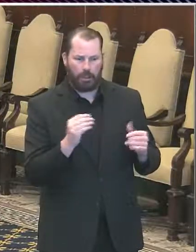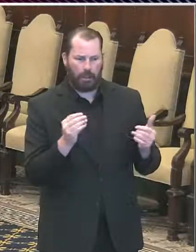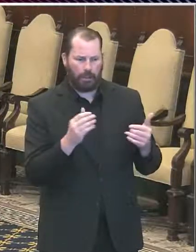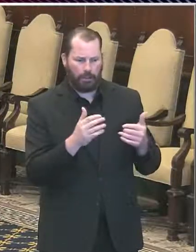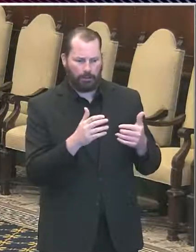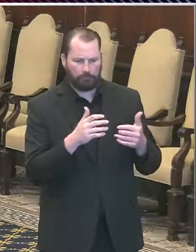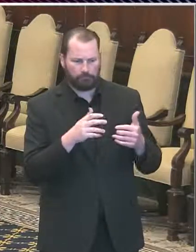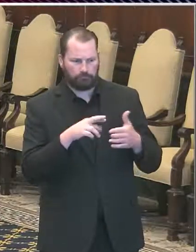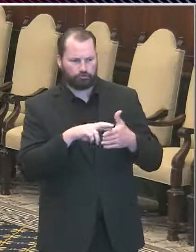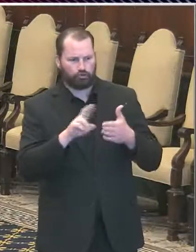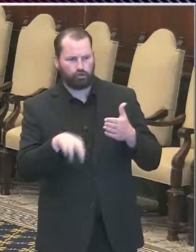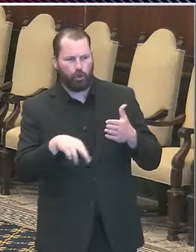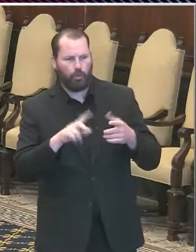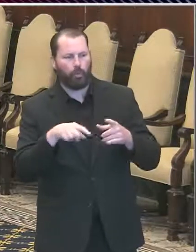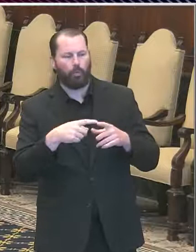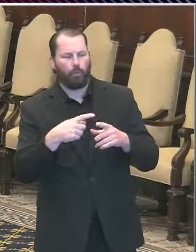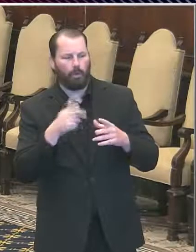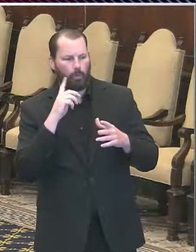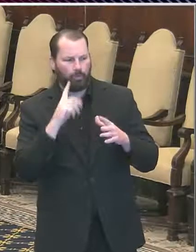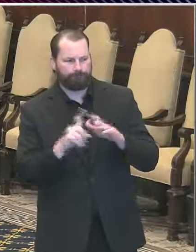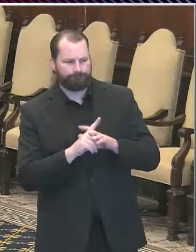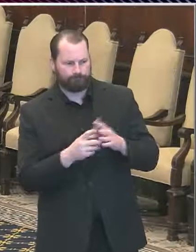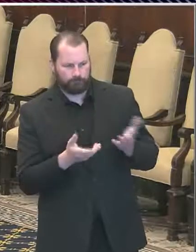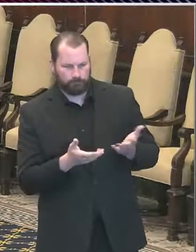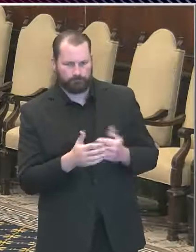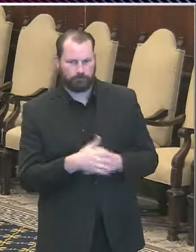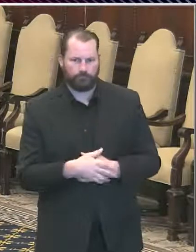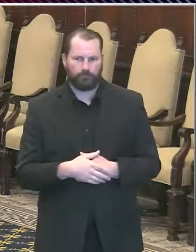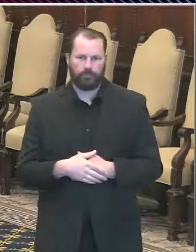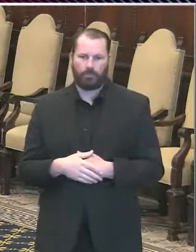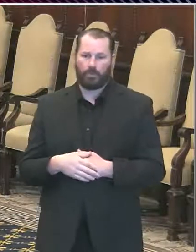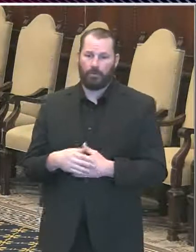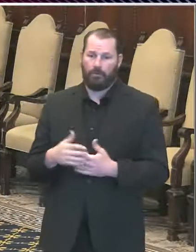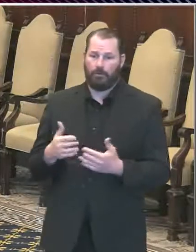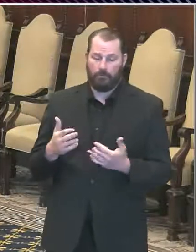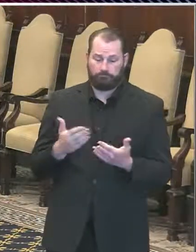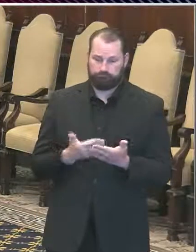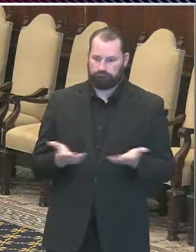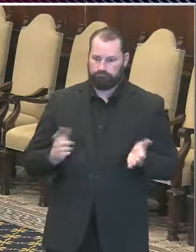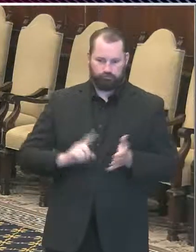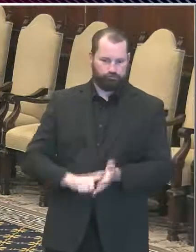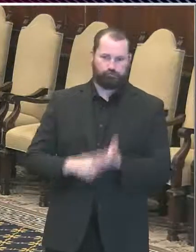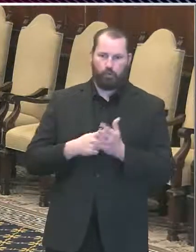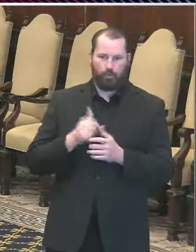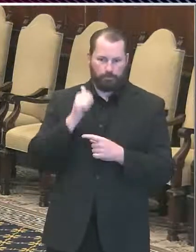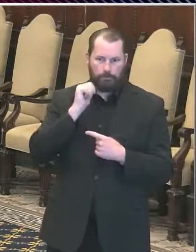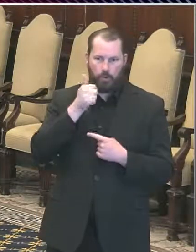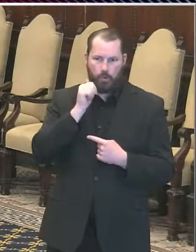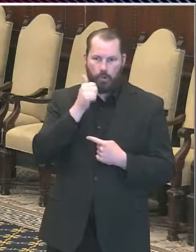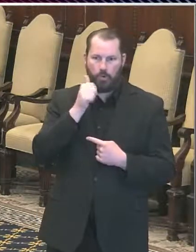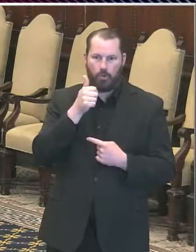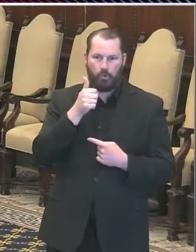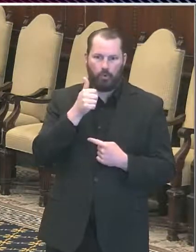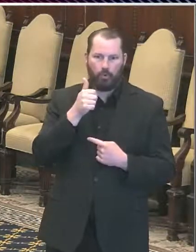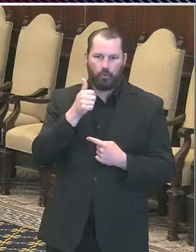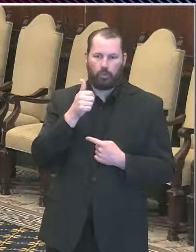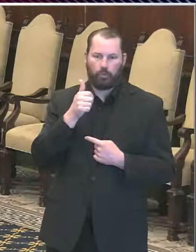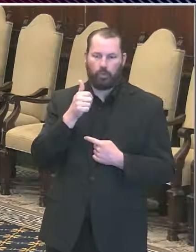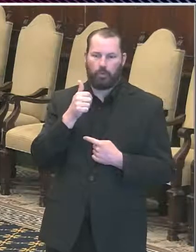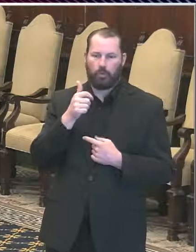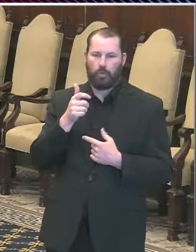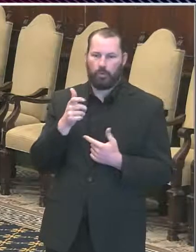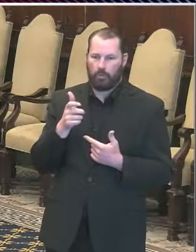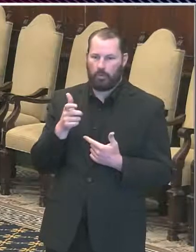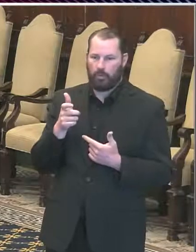Testing will begin campus-wide tomorrow, May 20th. It'll take us about two weeks to test the entire population.